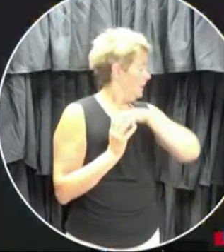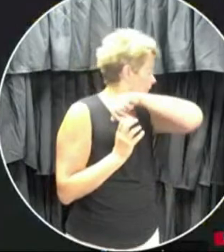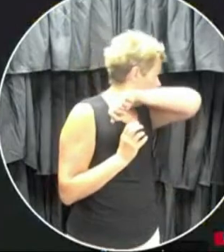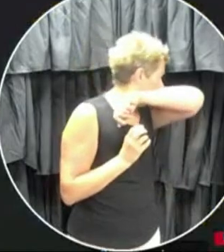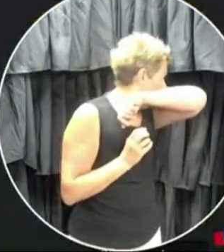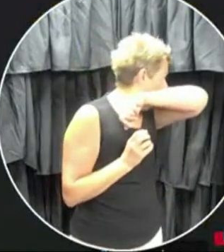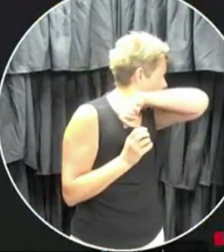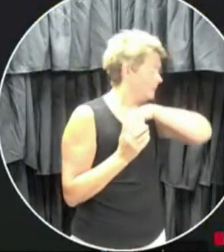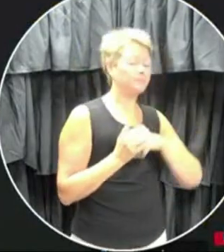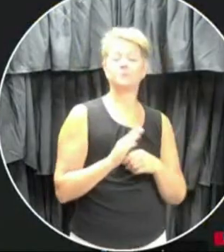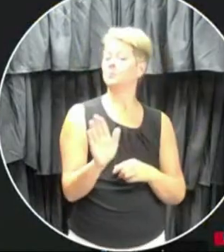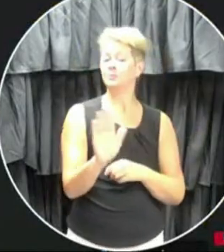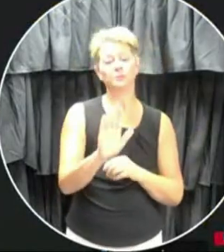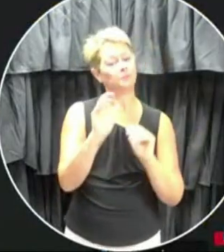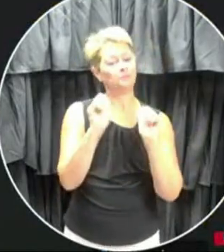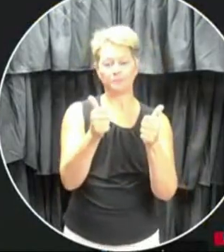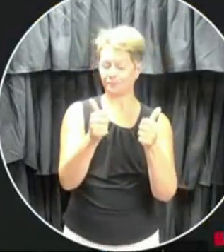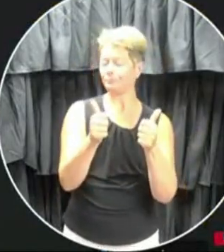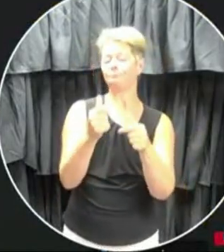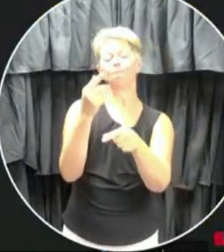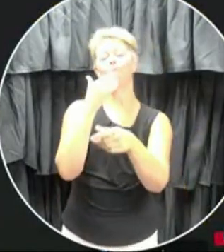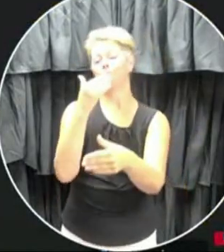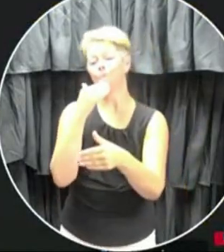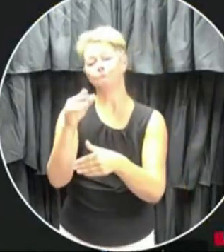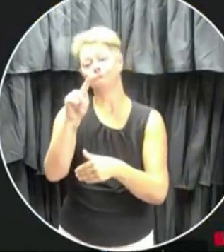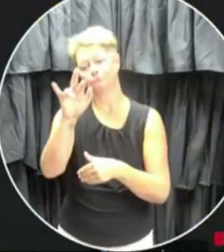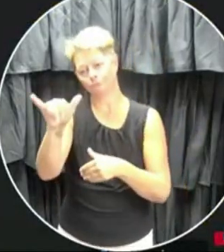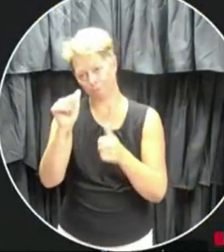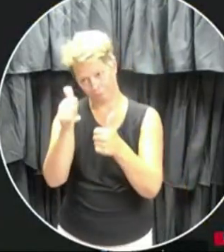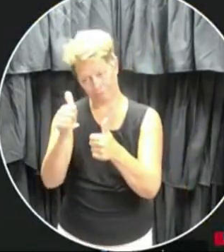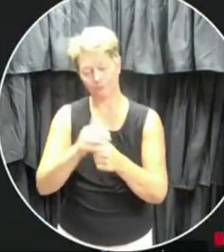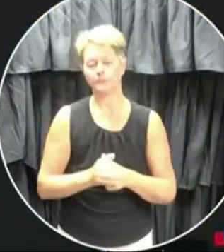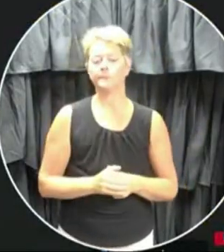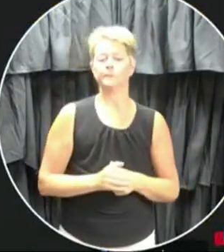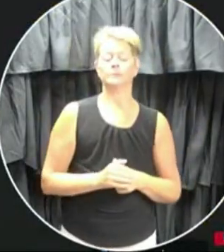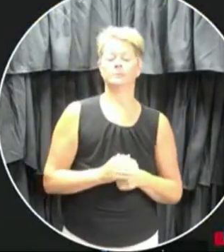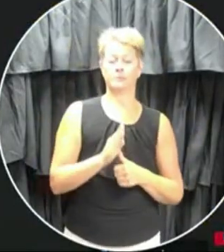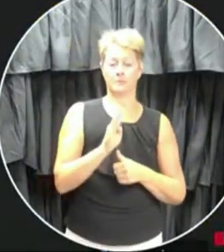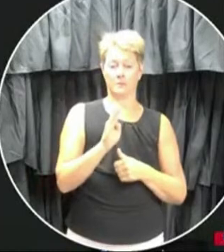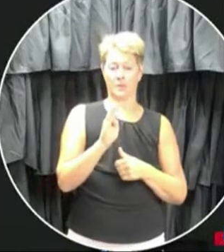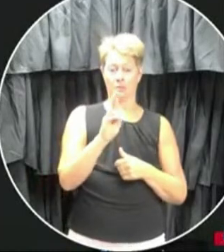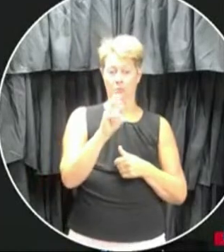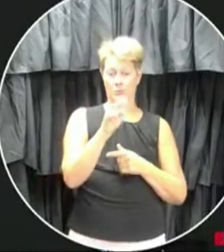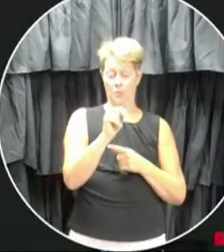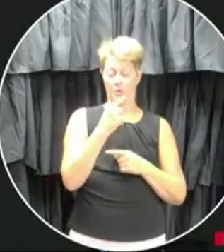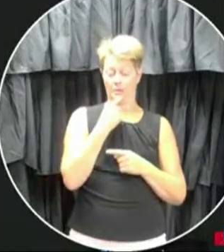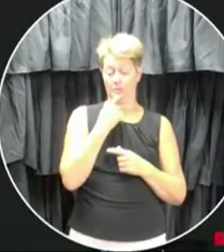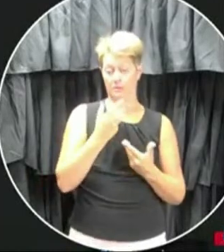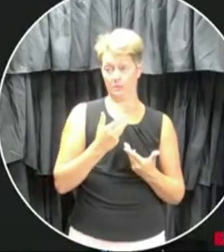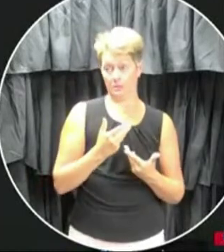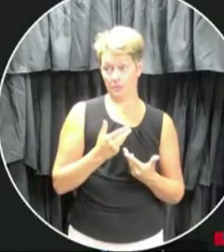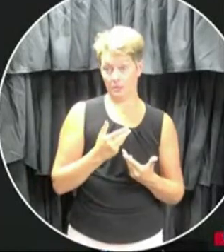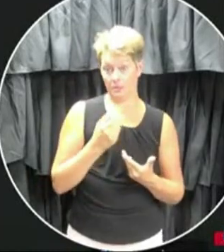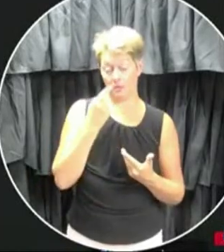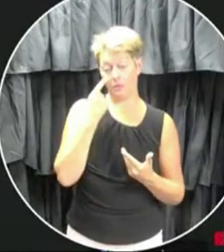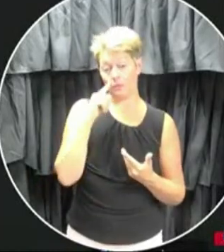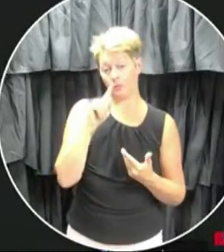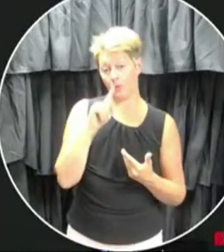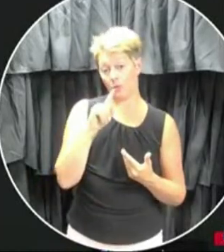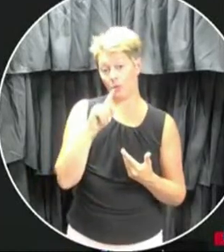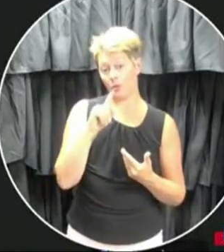No, that's good. Tony, you, you've covered it. Thank you. And further to the, with the board's buses, it's fairly